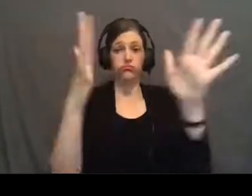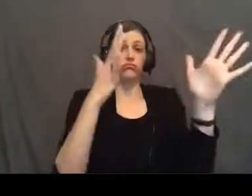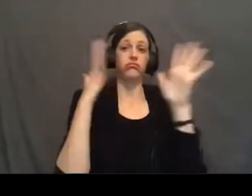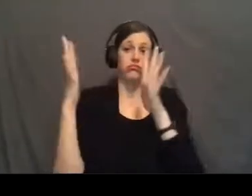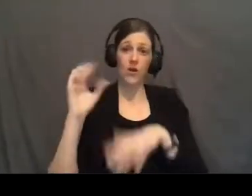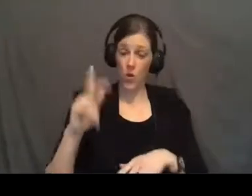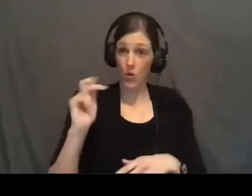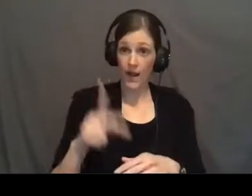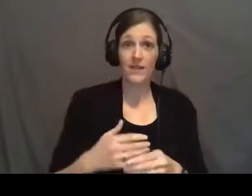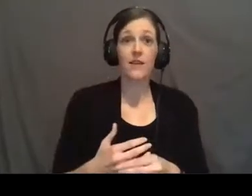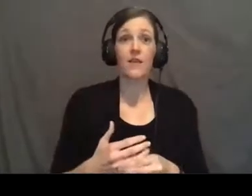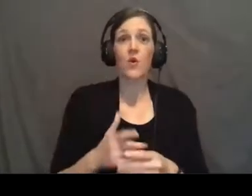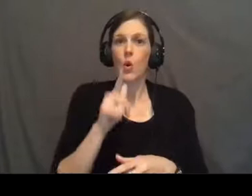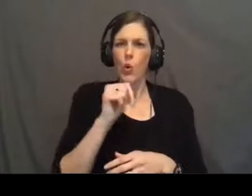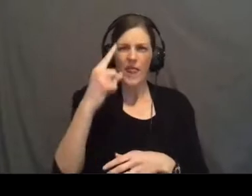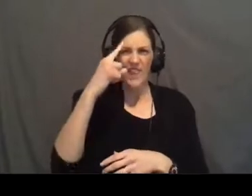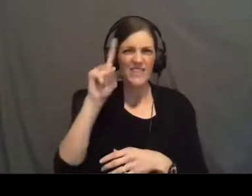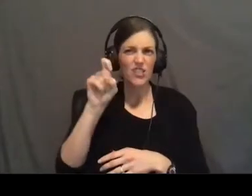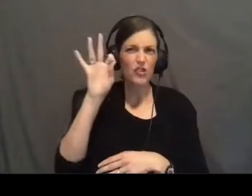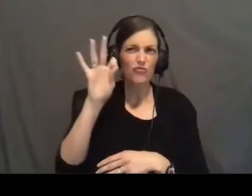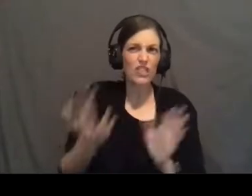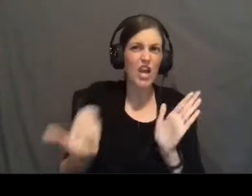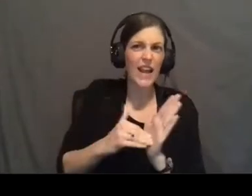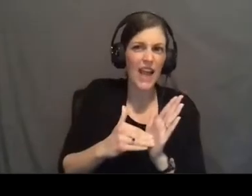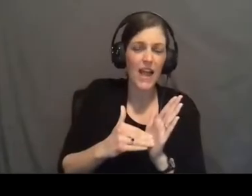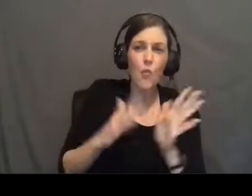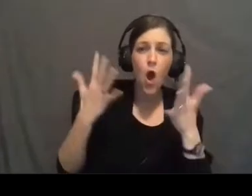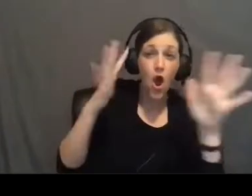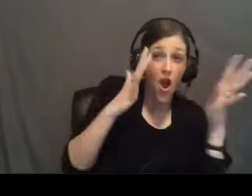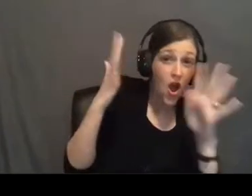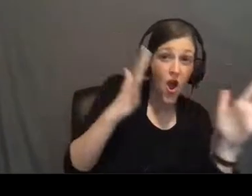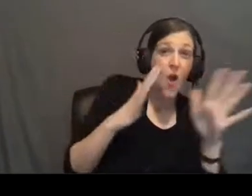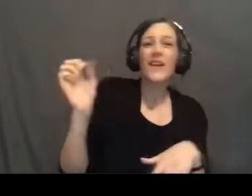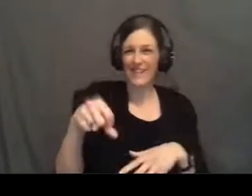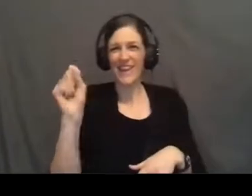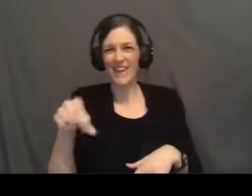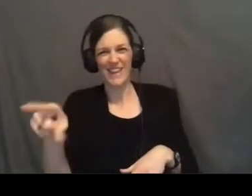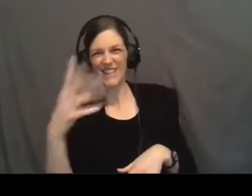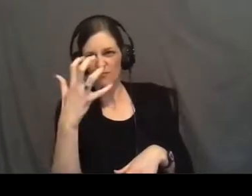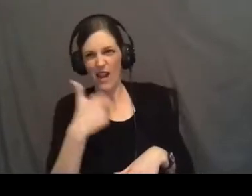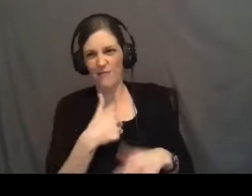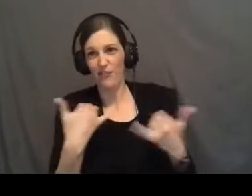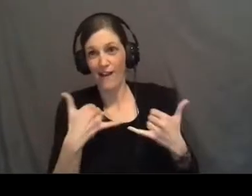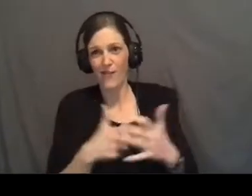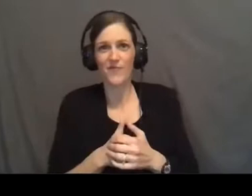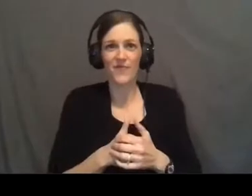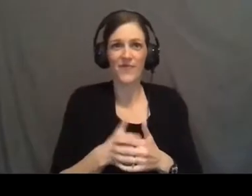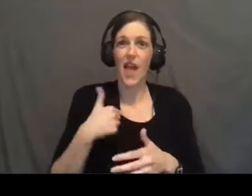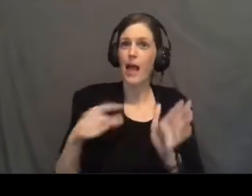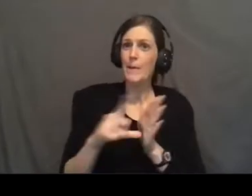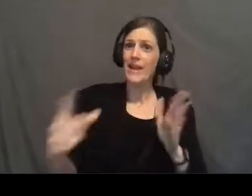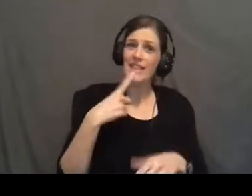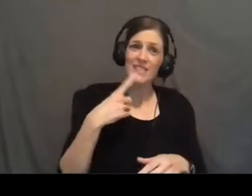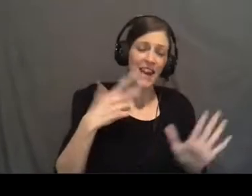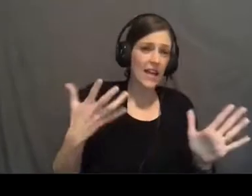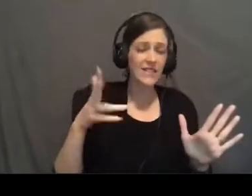Okay. Who thinks he should preach again? Yeah. He's mad at me right now. Because I immediately said, dude,